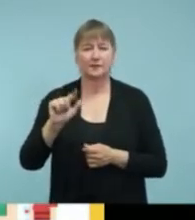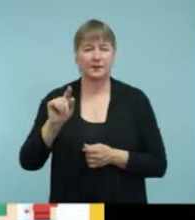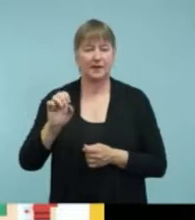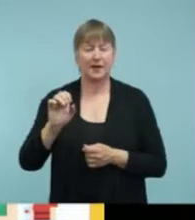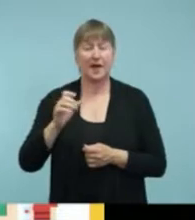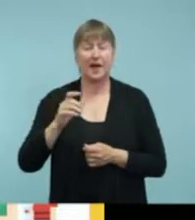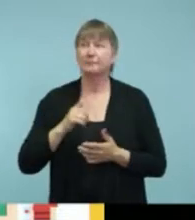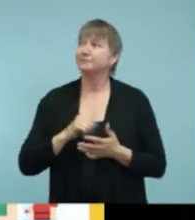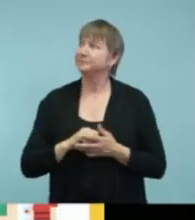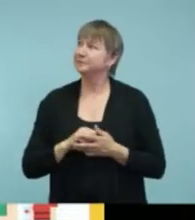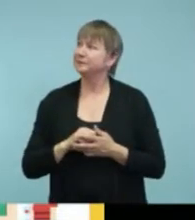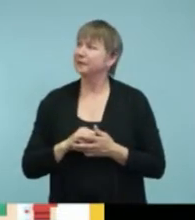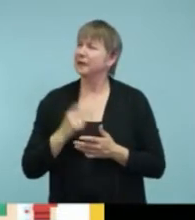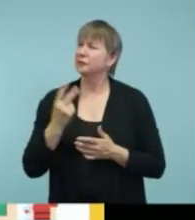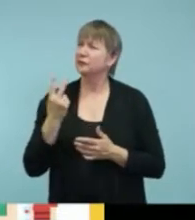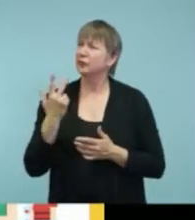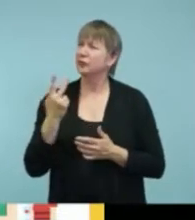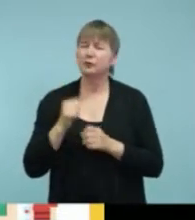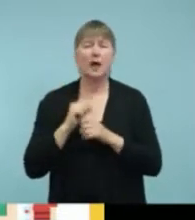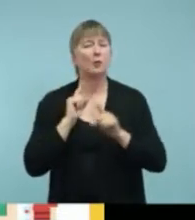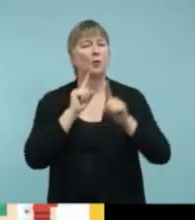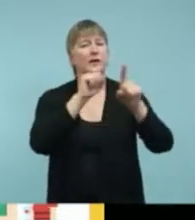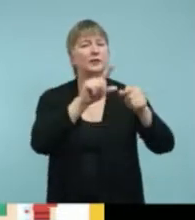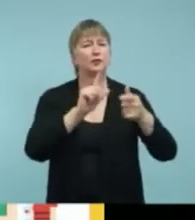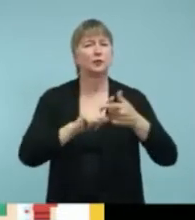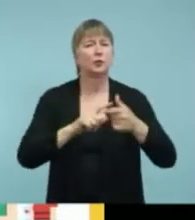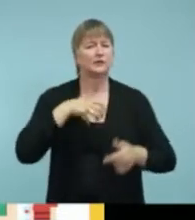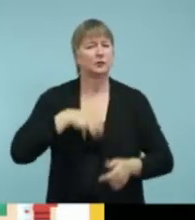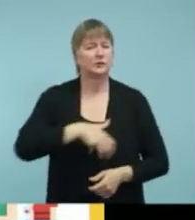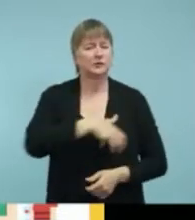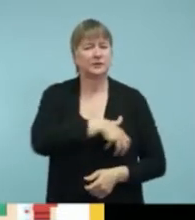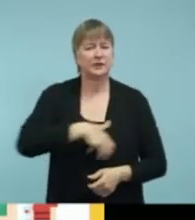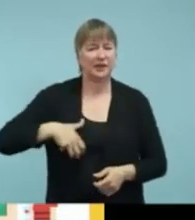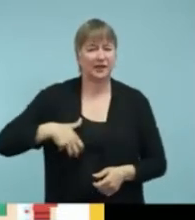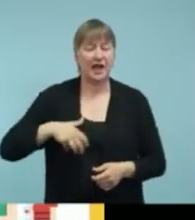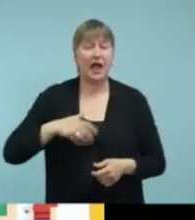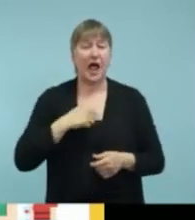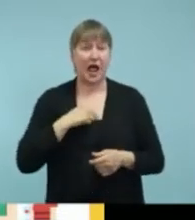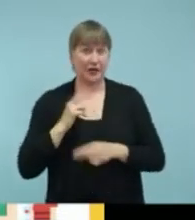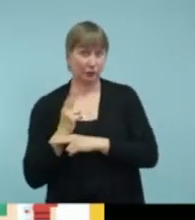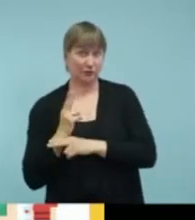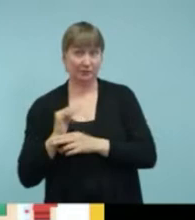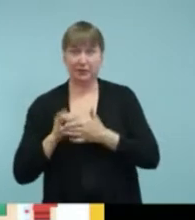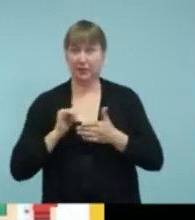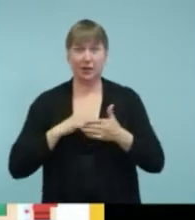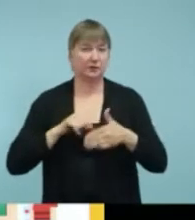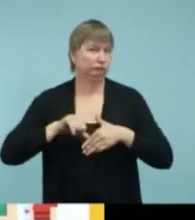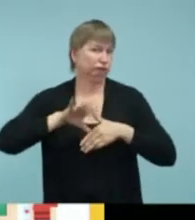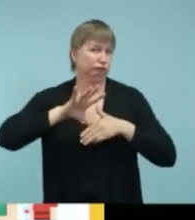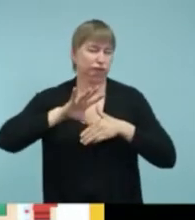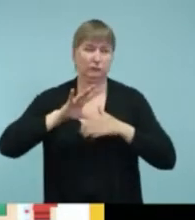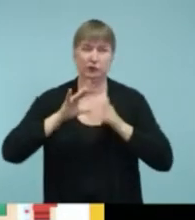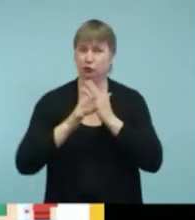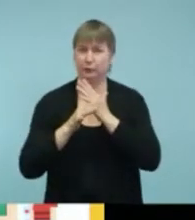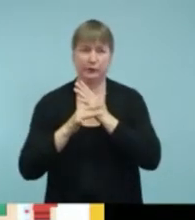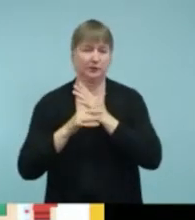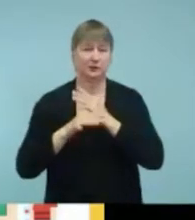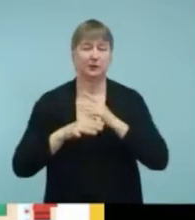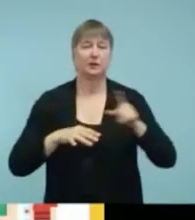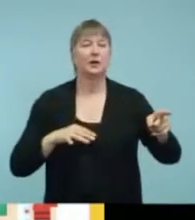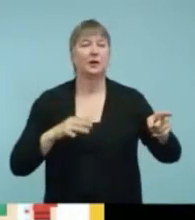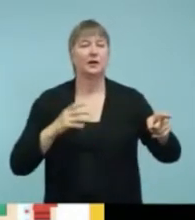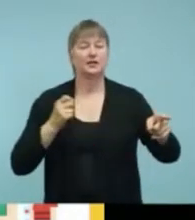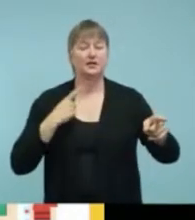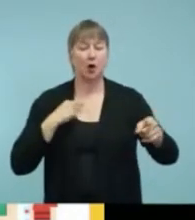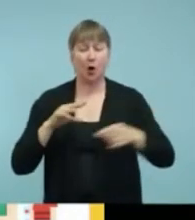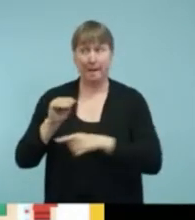a few years ago, I used this app because I don't know German. And what happens is, is you can take a picture of a sign and it will